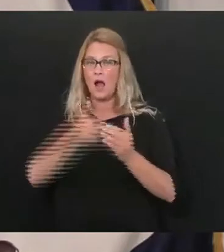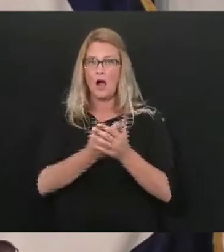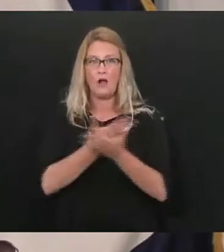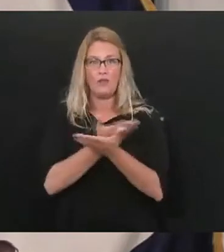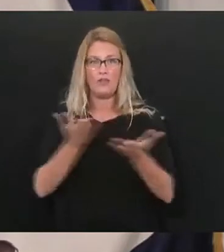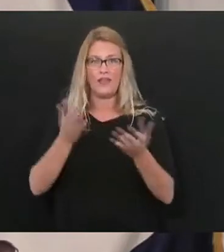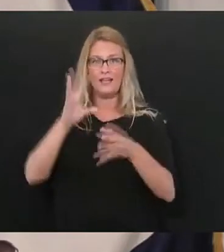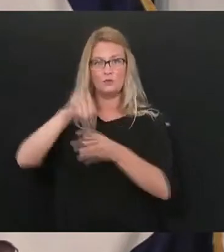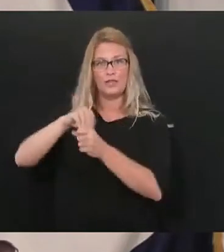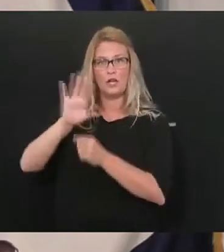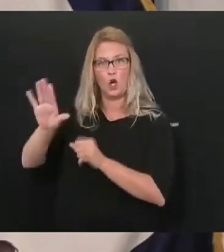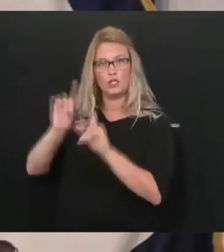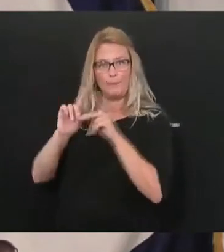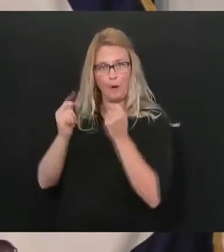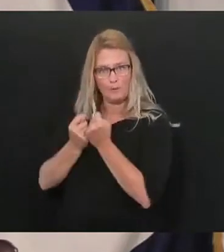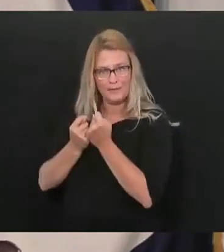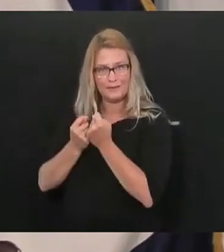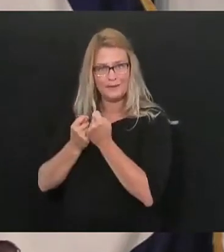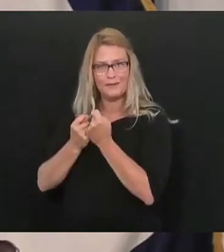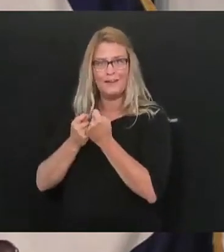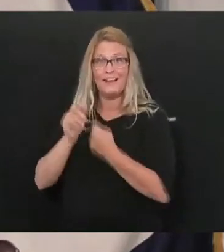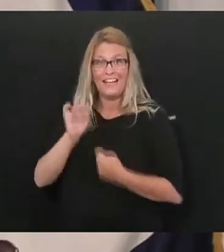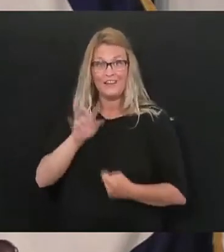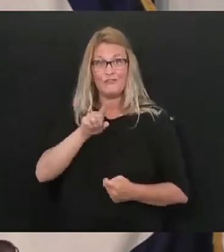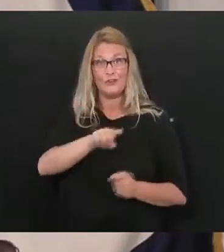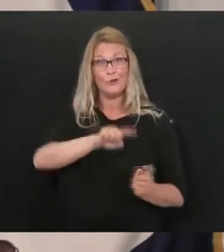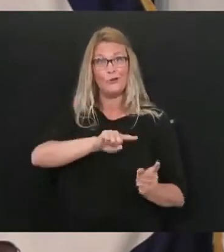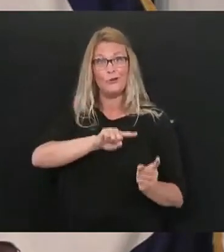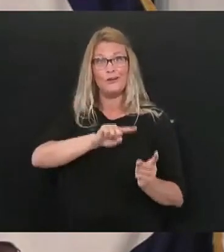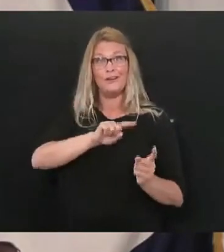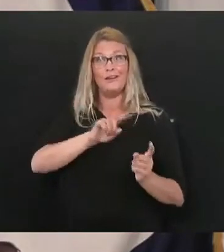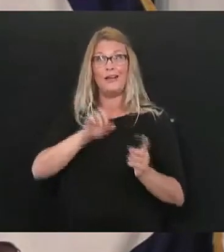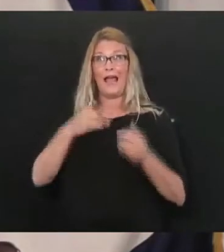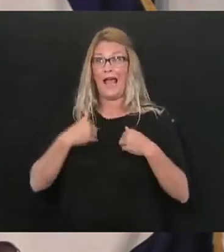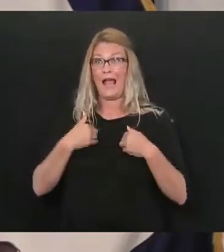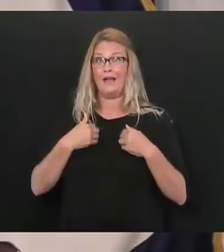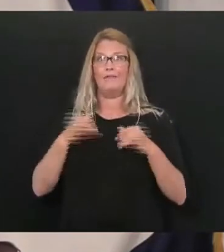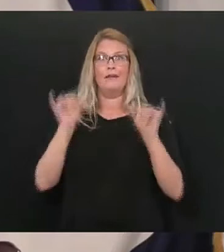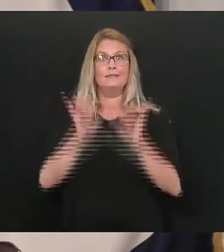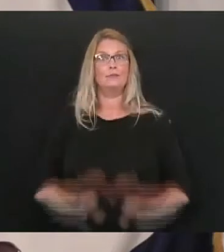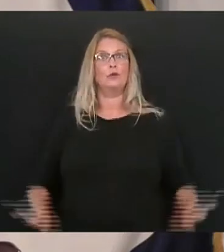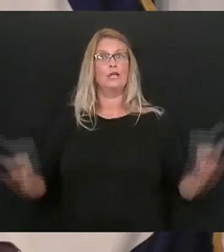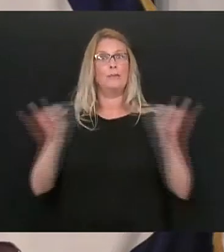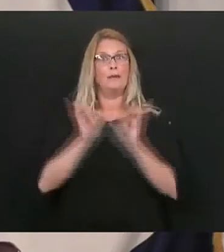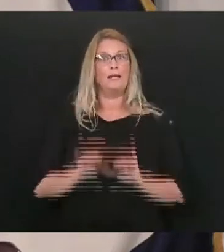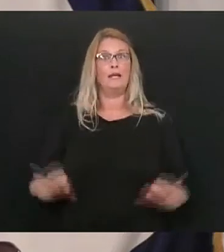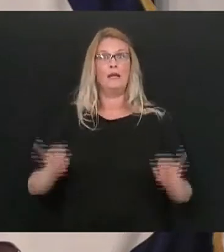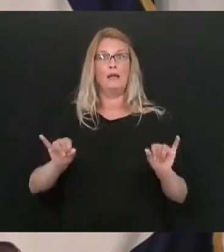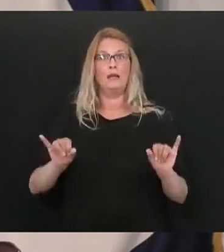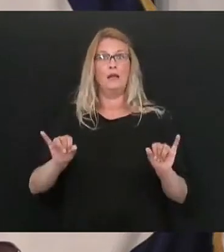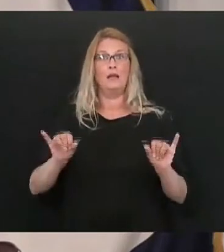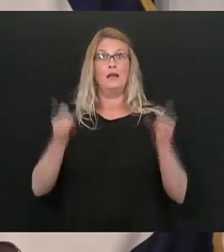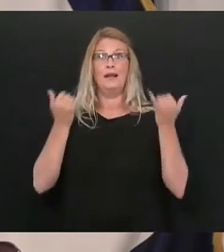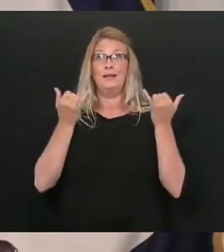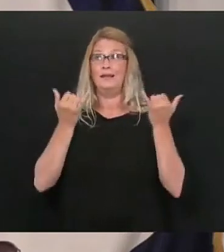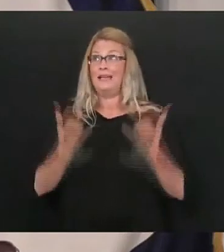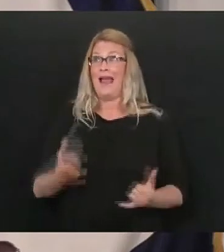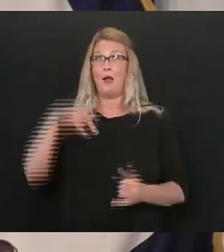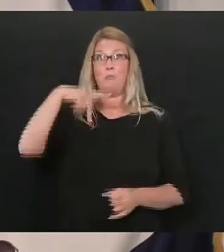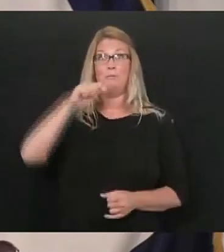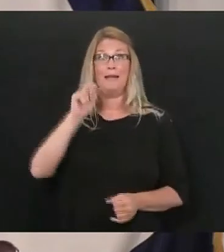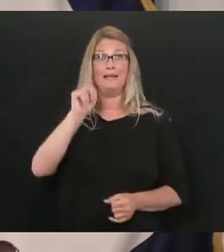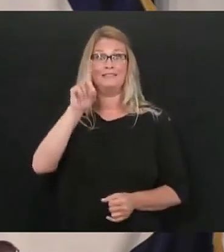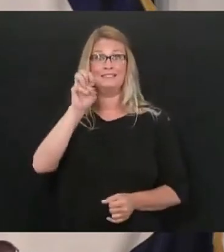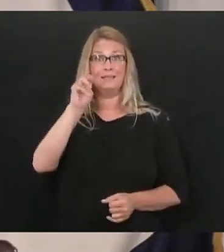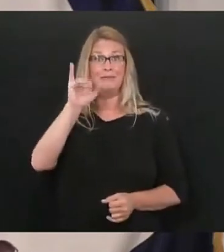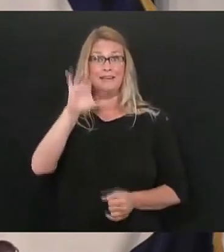her department and all that stuff if you if you go from routine to pandemic then you've got to have